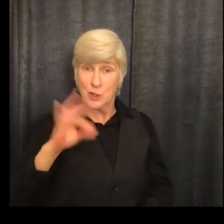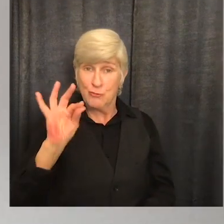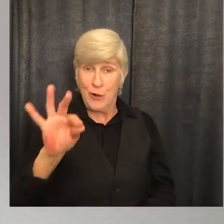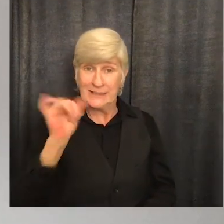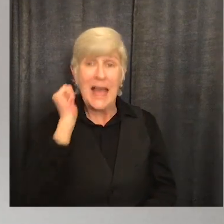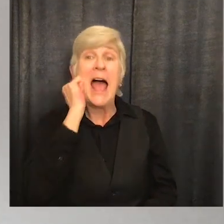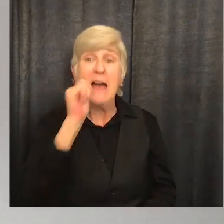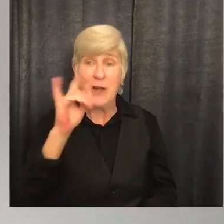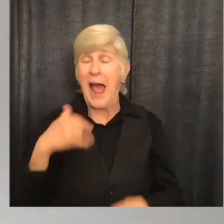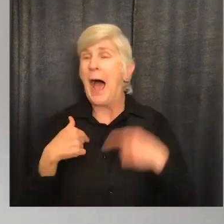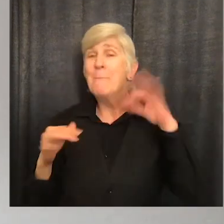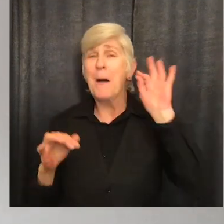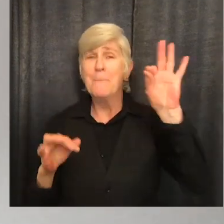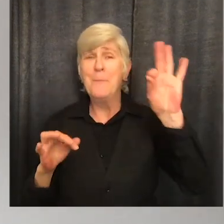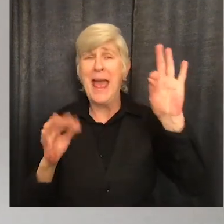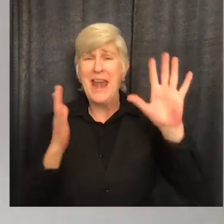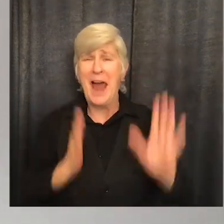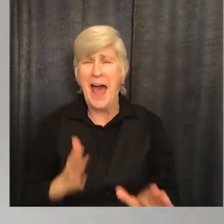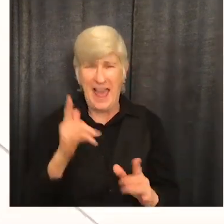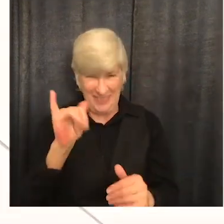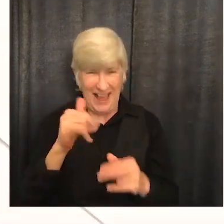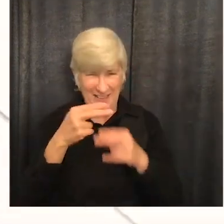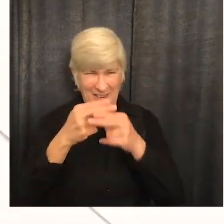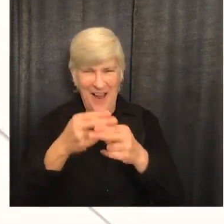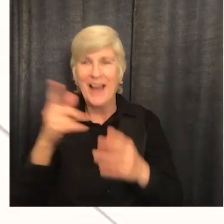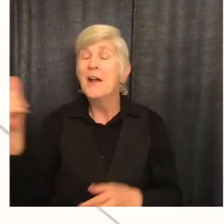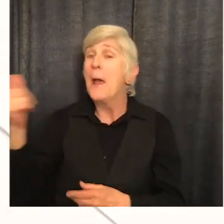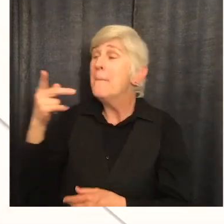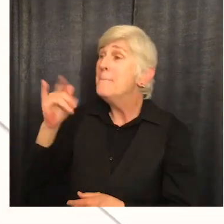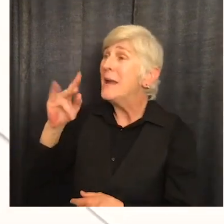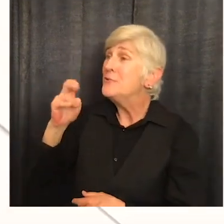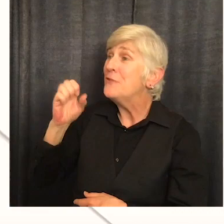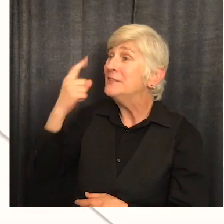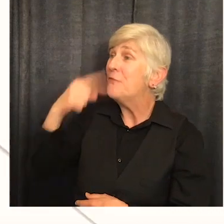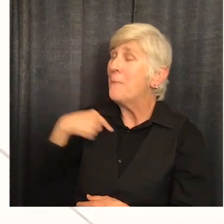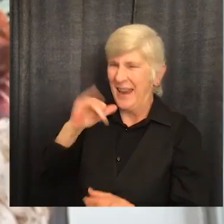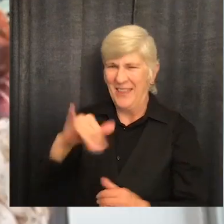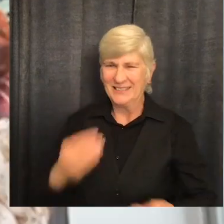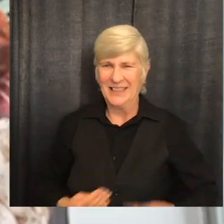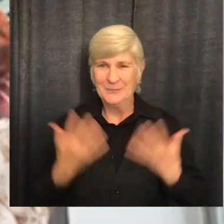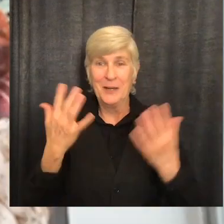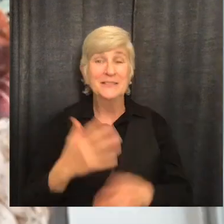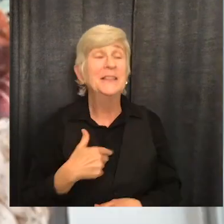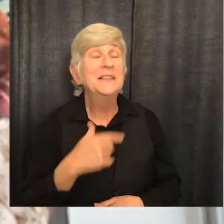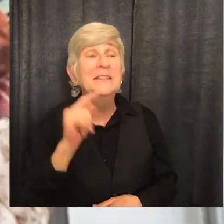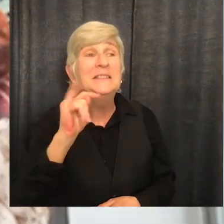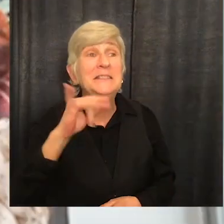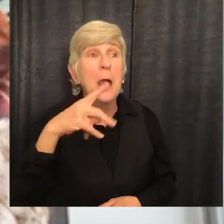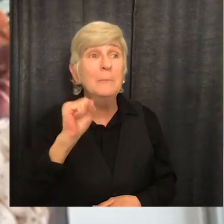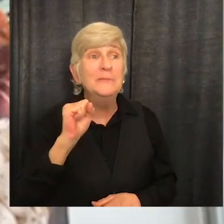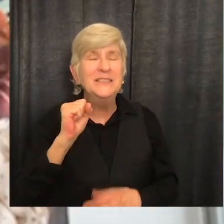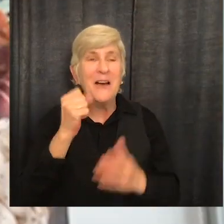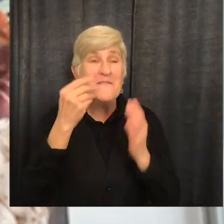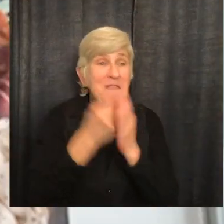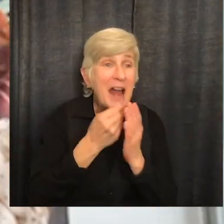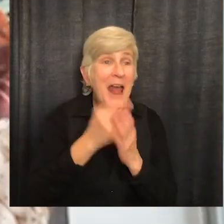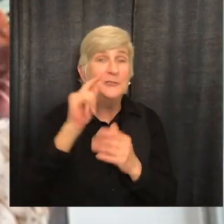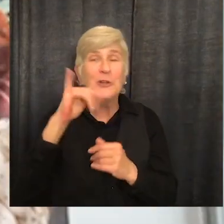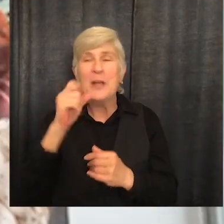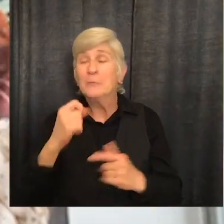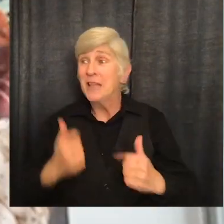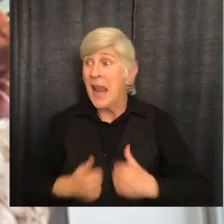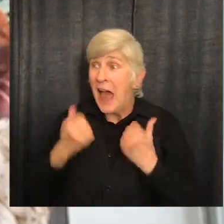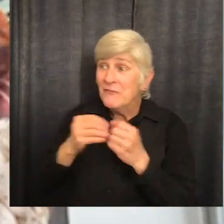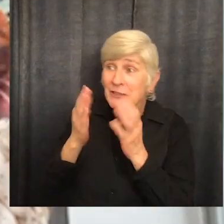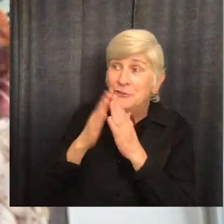day. I'm a pinner. Pinterest for me is inspiration. DIY tips or financial tips or life